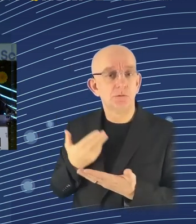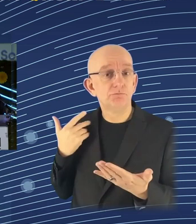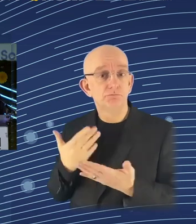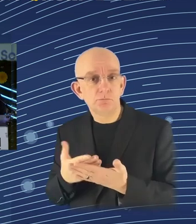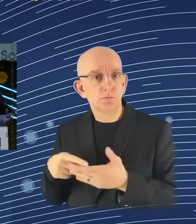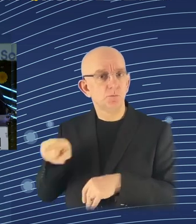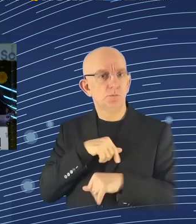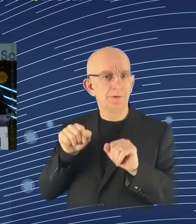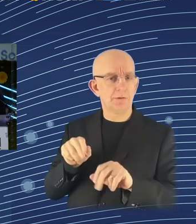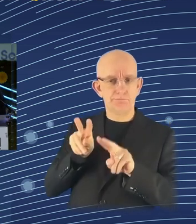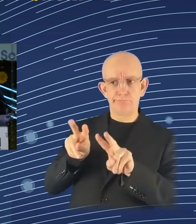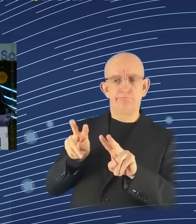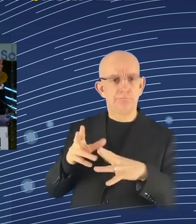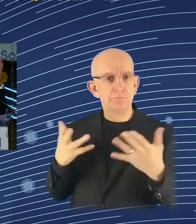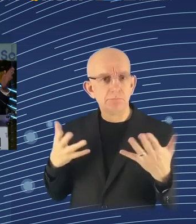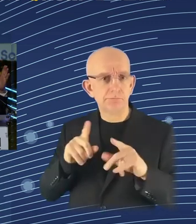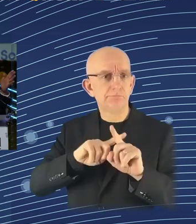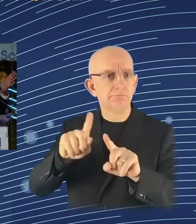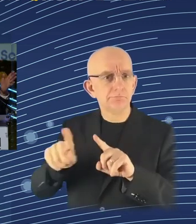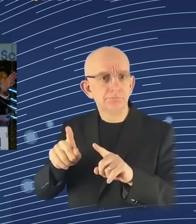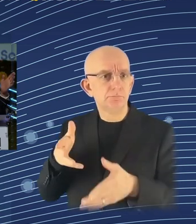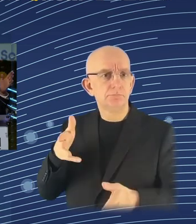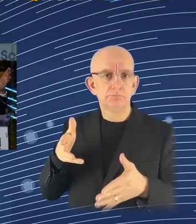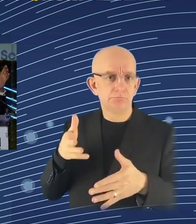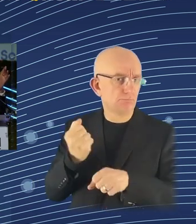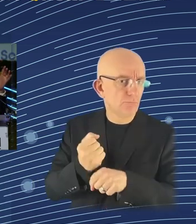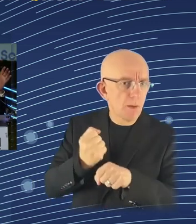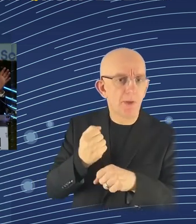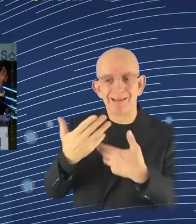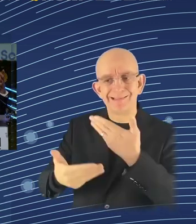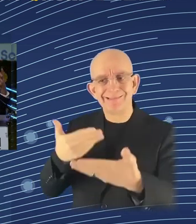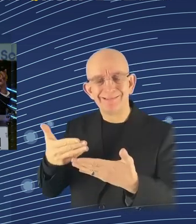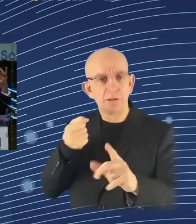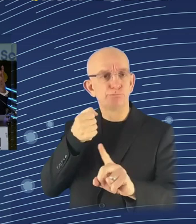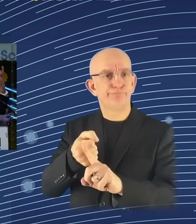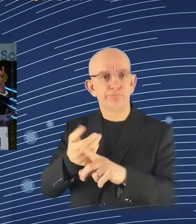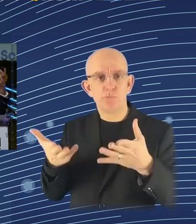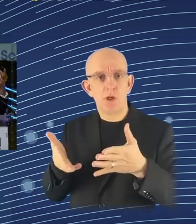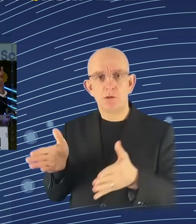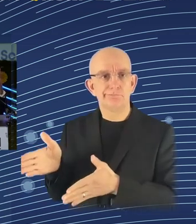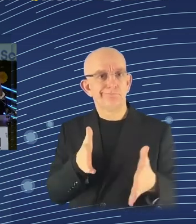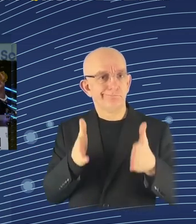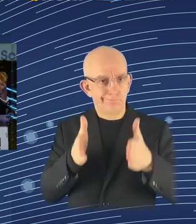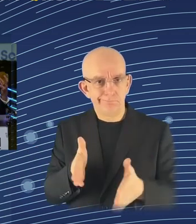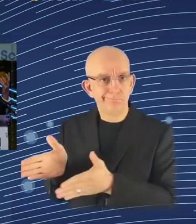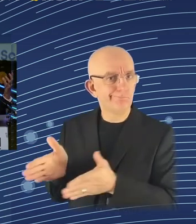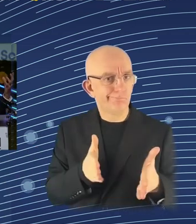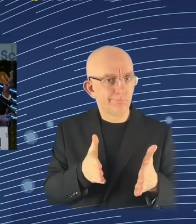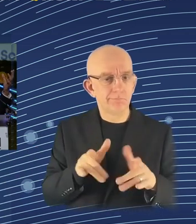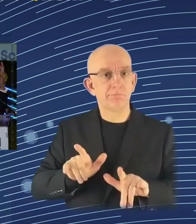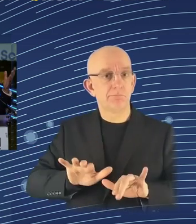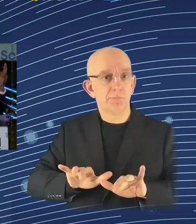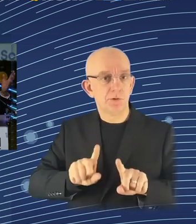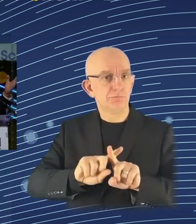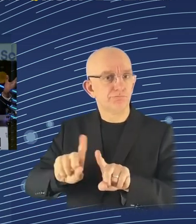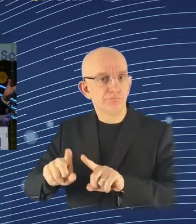distribution. We know robots are mainly in manufacturing and other sort of heavy jobs. Don't look at me